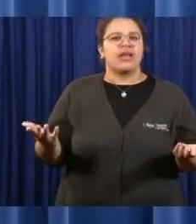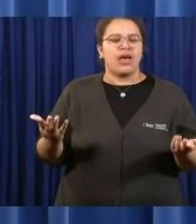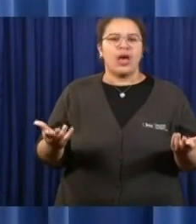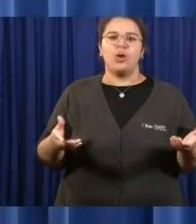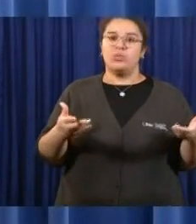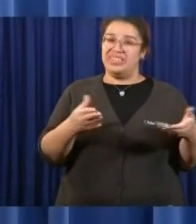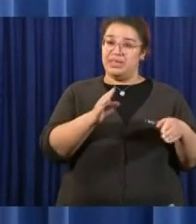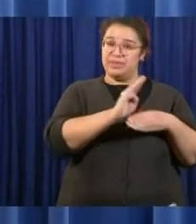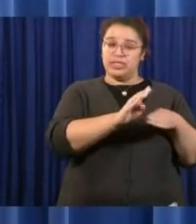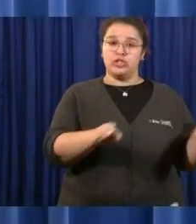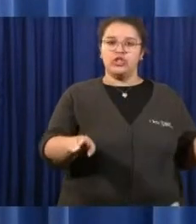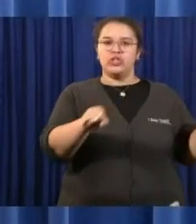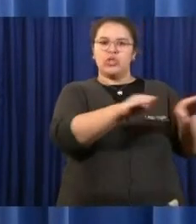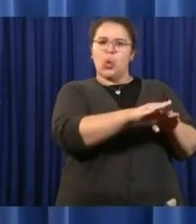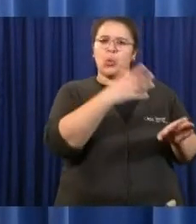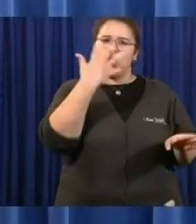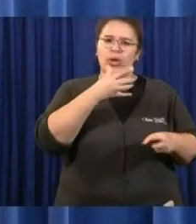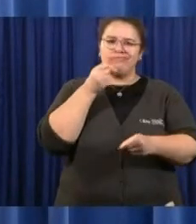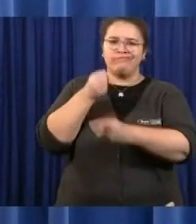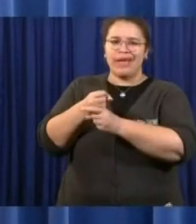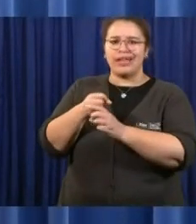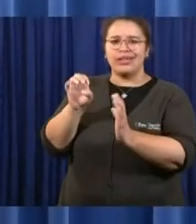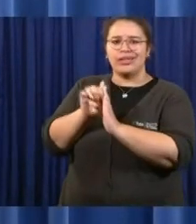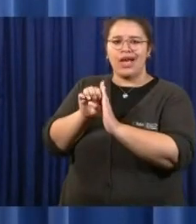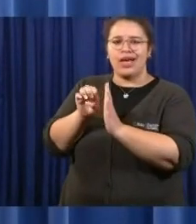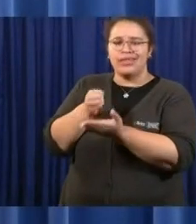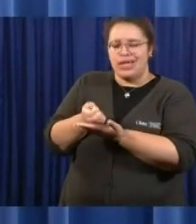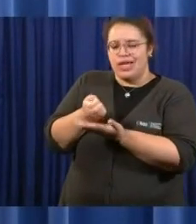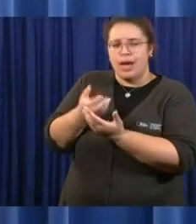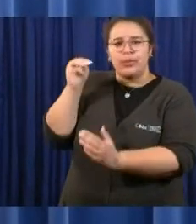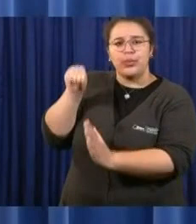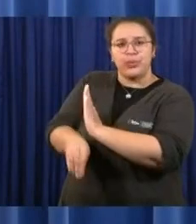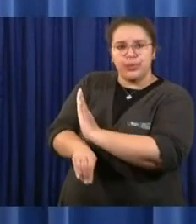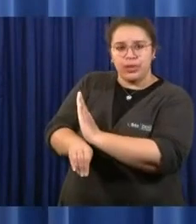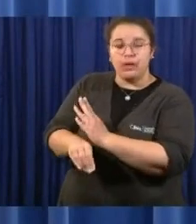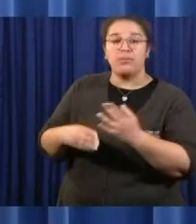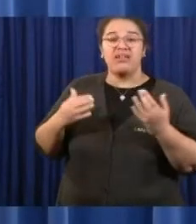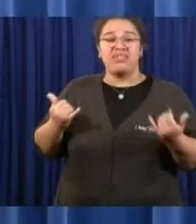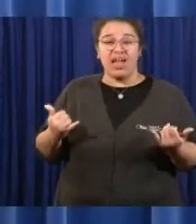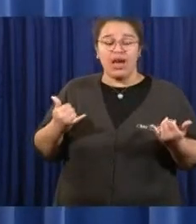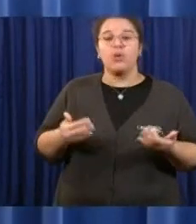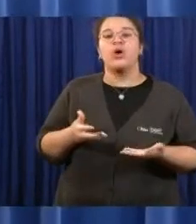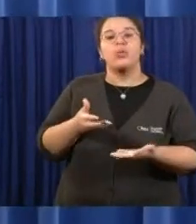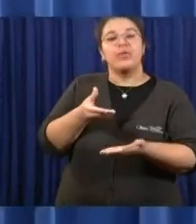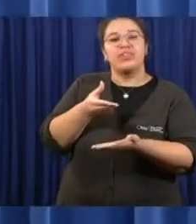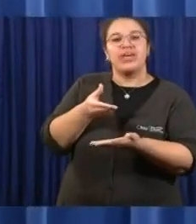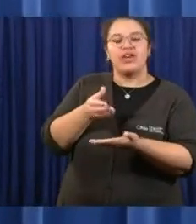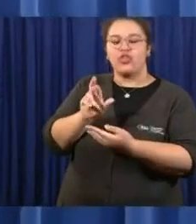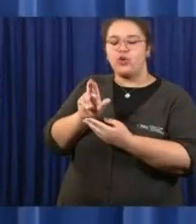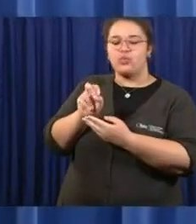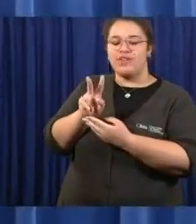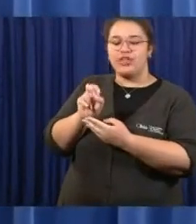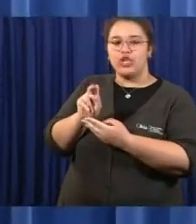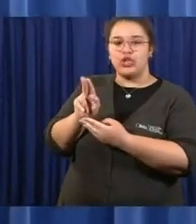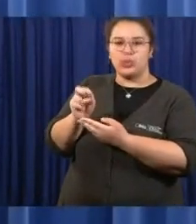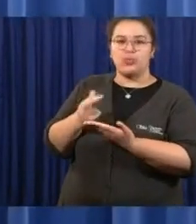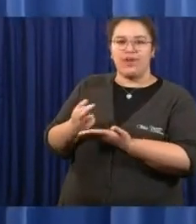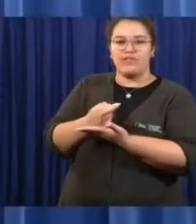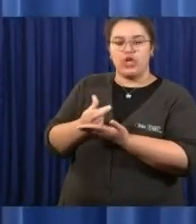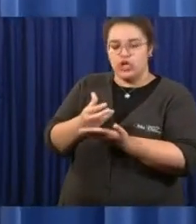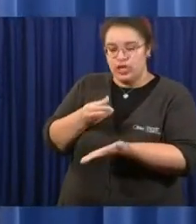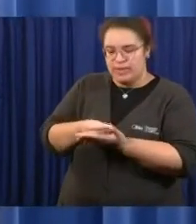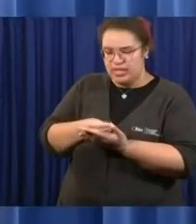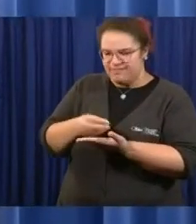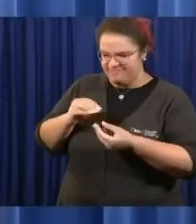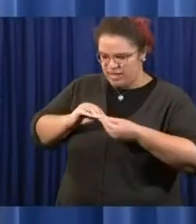well. How much did seeing these revenue numbers go into your decision to reopen Ohio now? And is it fair